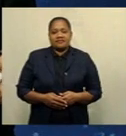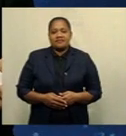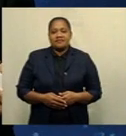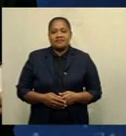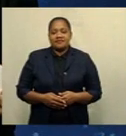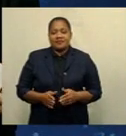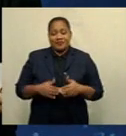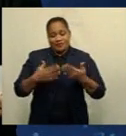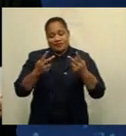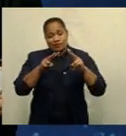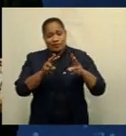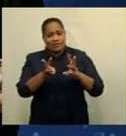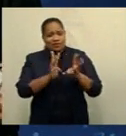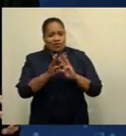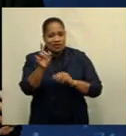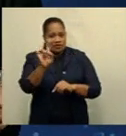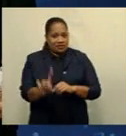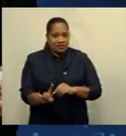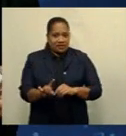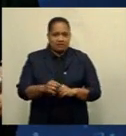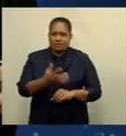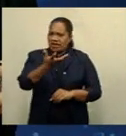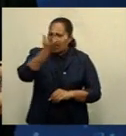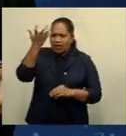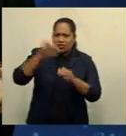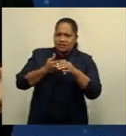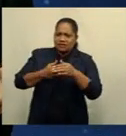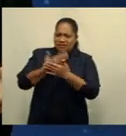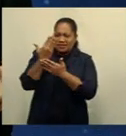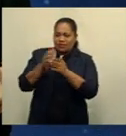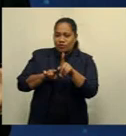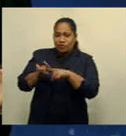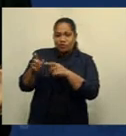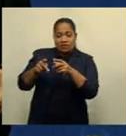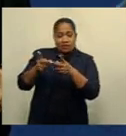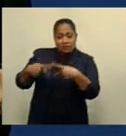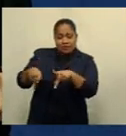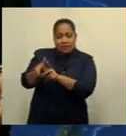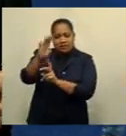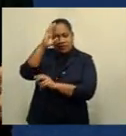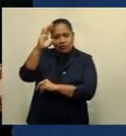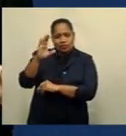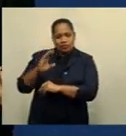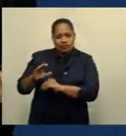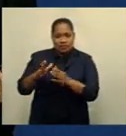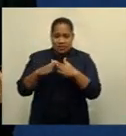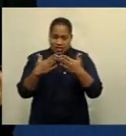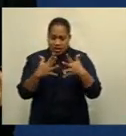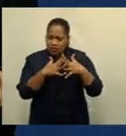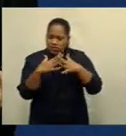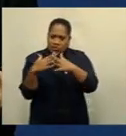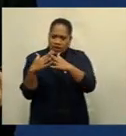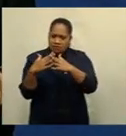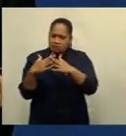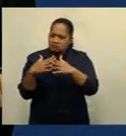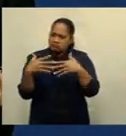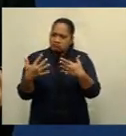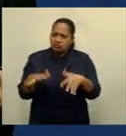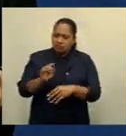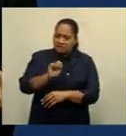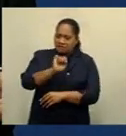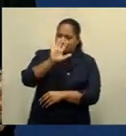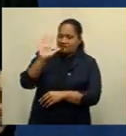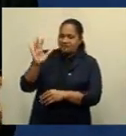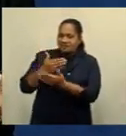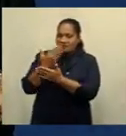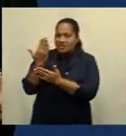Time to look at the weather for today. Been a cloudy day for most places around the country. Now to the west was mainly a fine day.